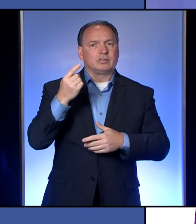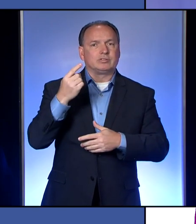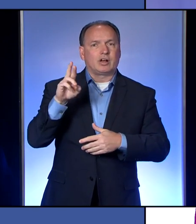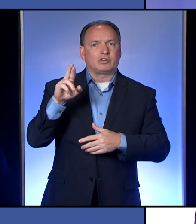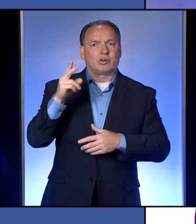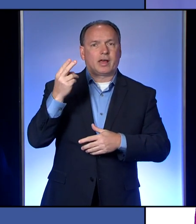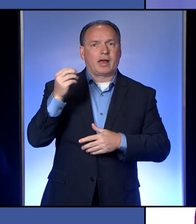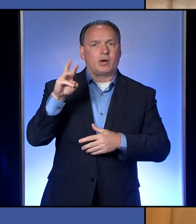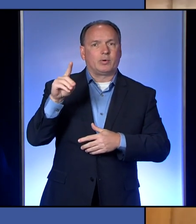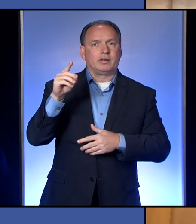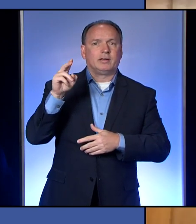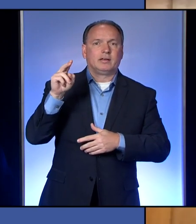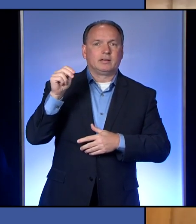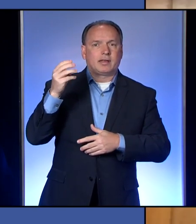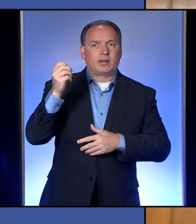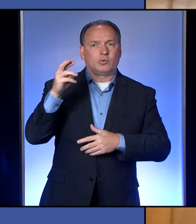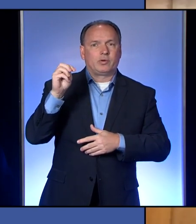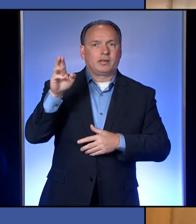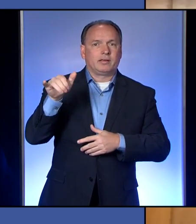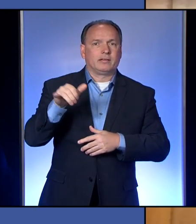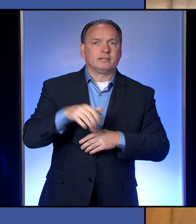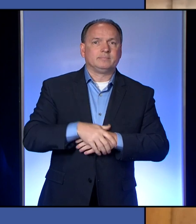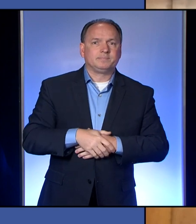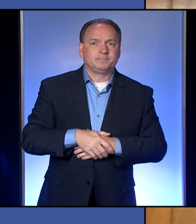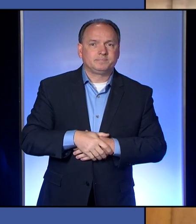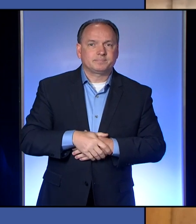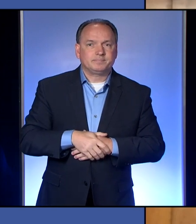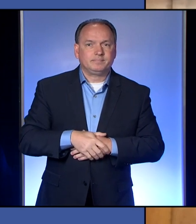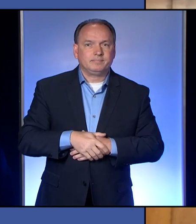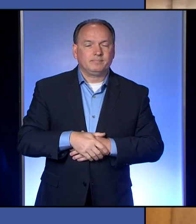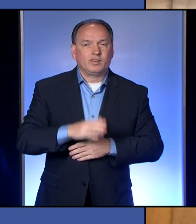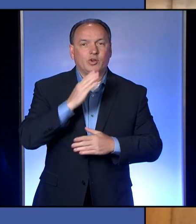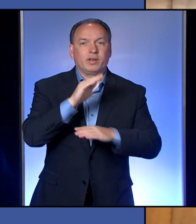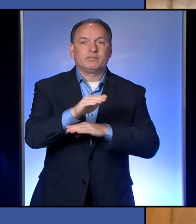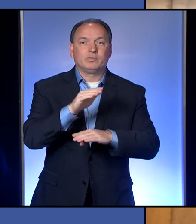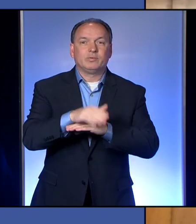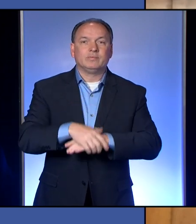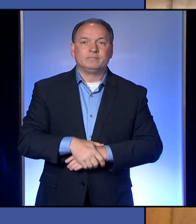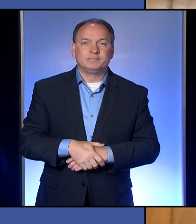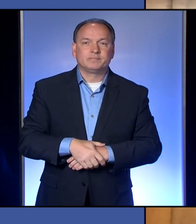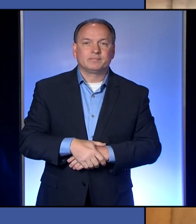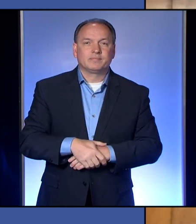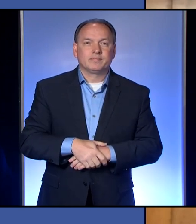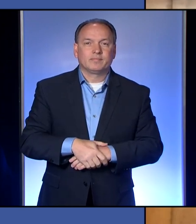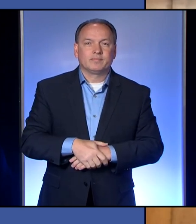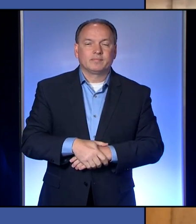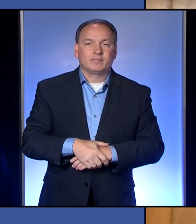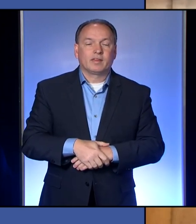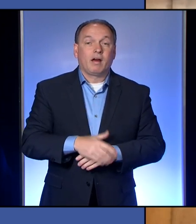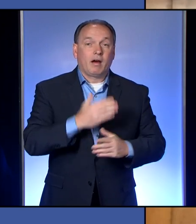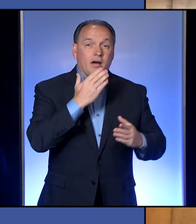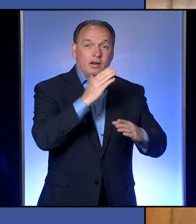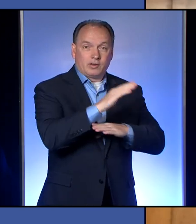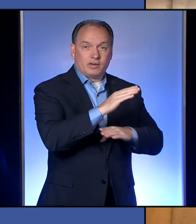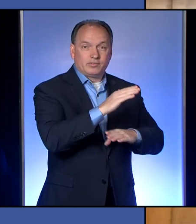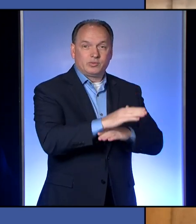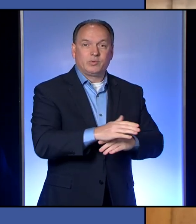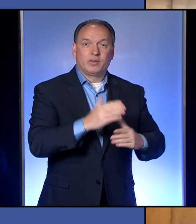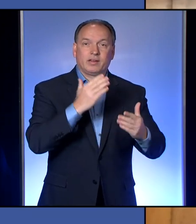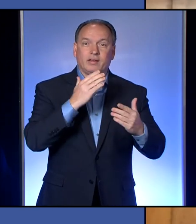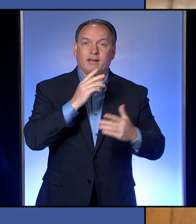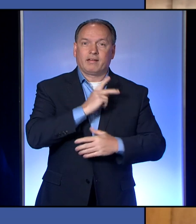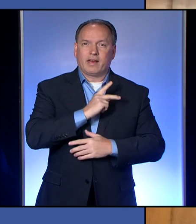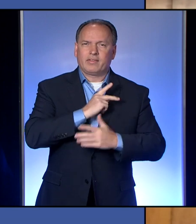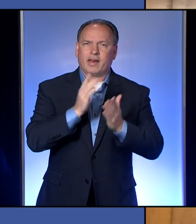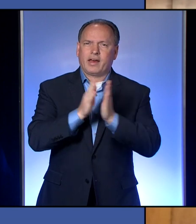Howard Nadwerney. Dr. Nadwerney. Good afternoon. Kathy asked me to come